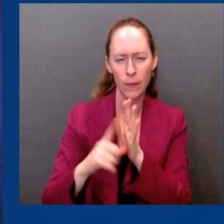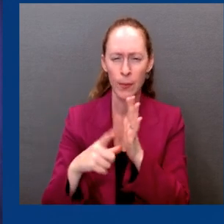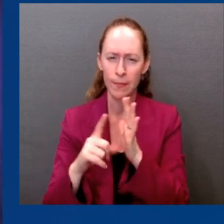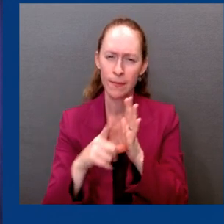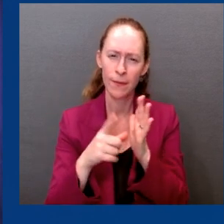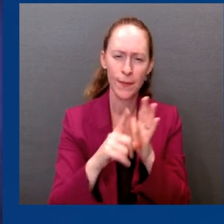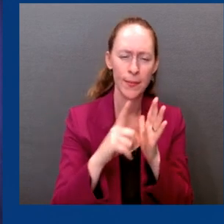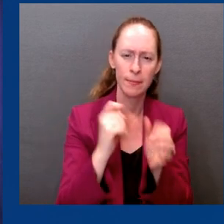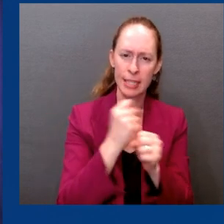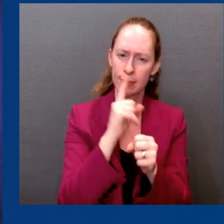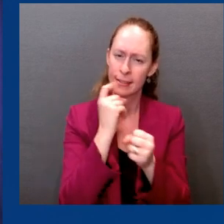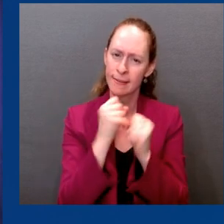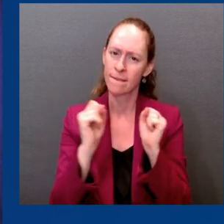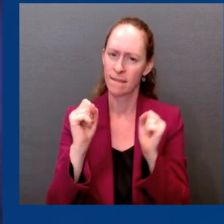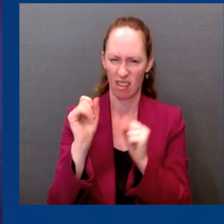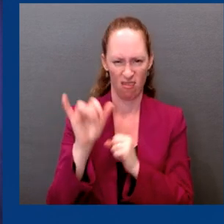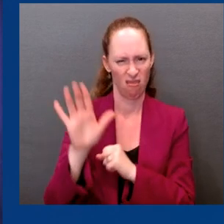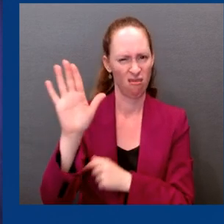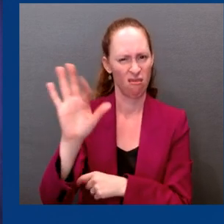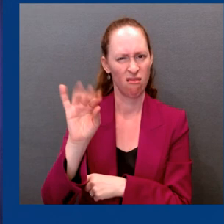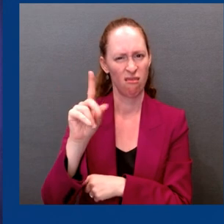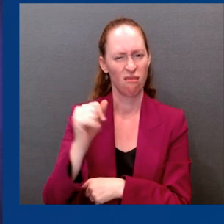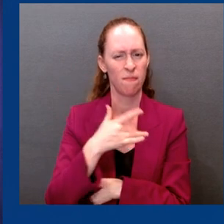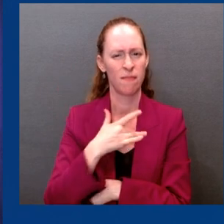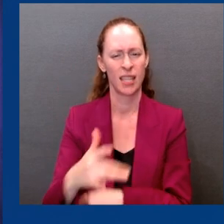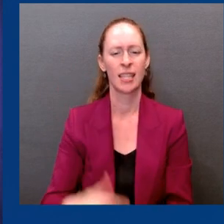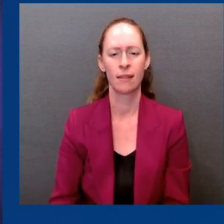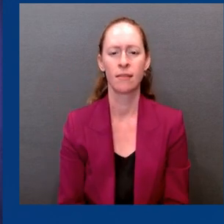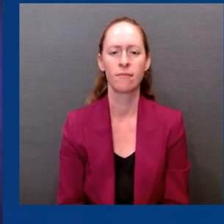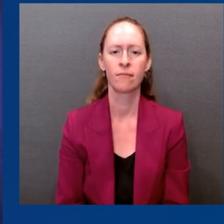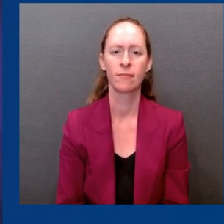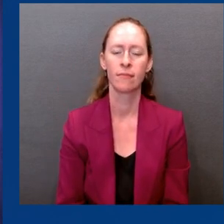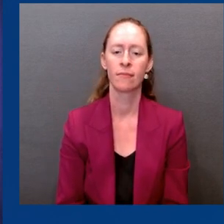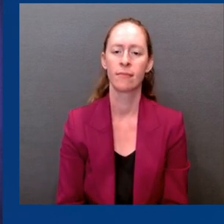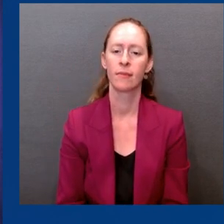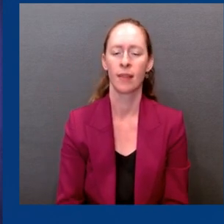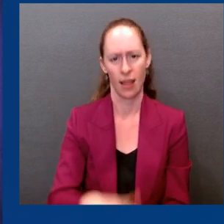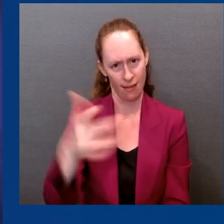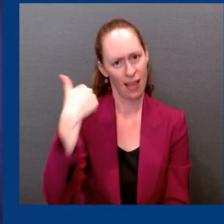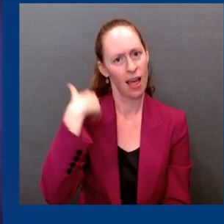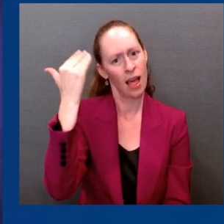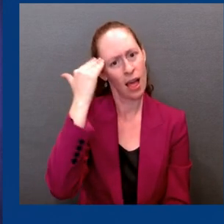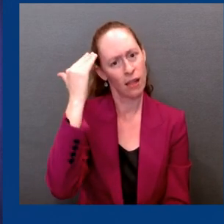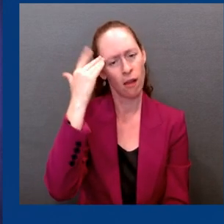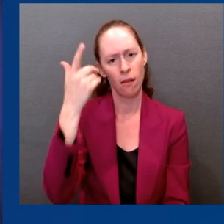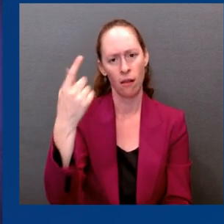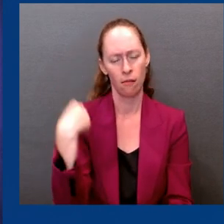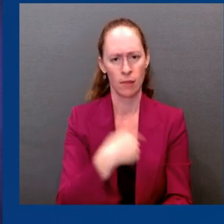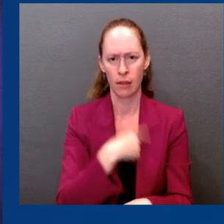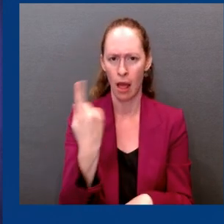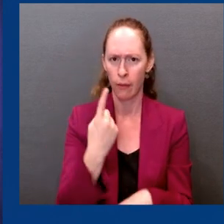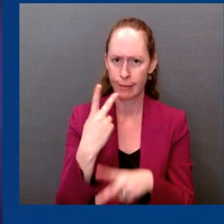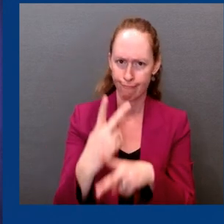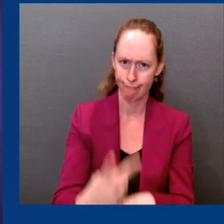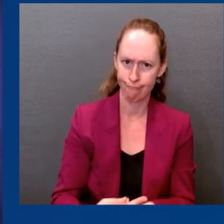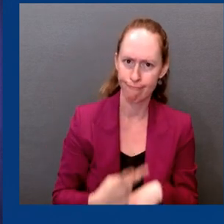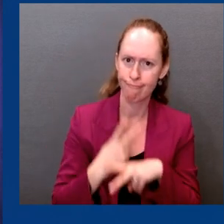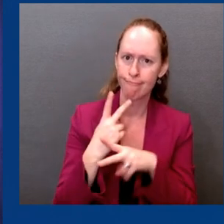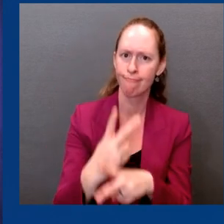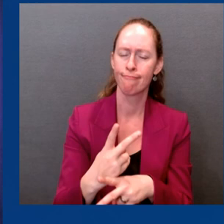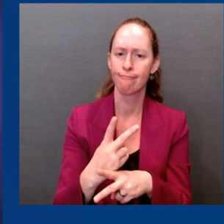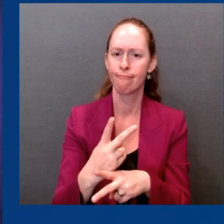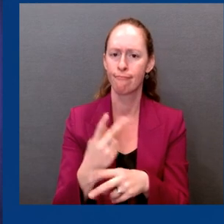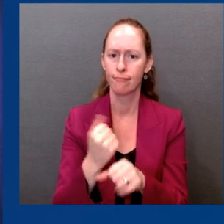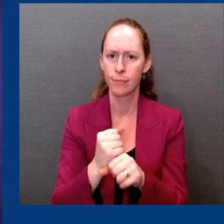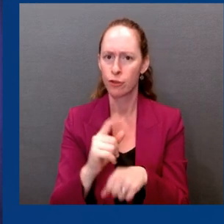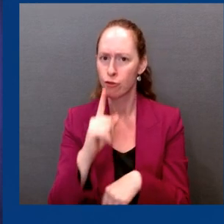engaged on this topic very closely, continue to make sure that people get proper, pharmacists get proper education, not just pharmacists,